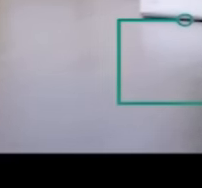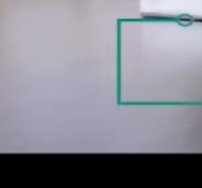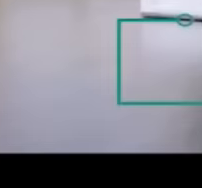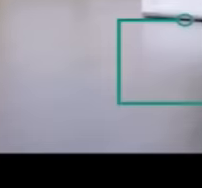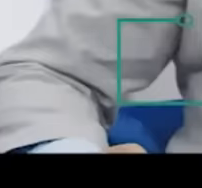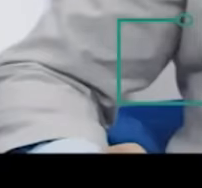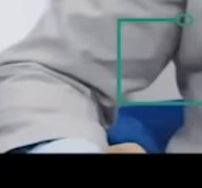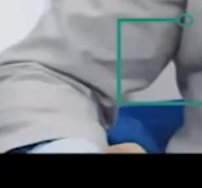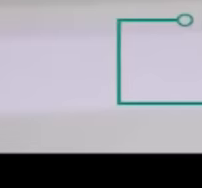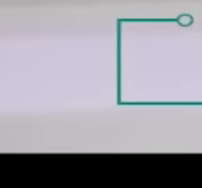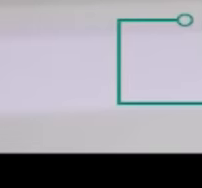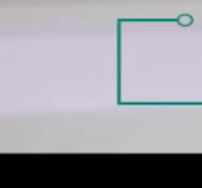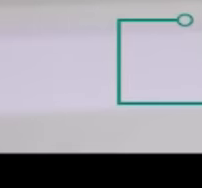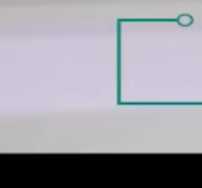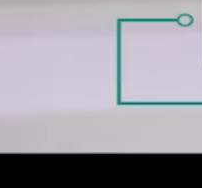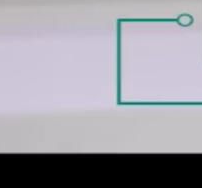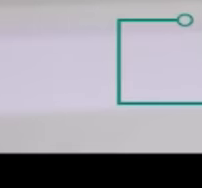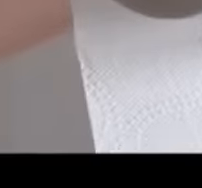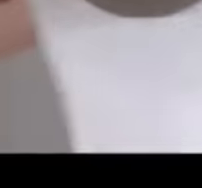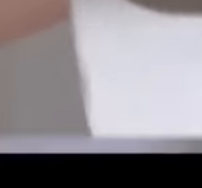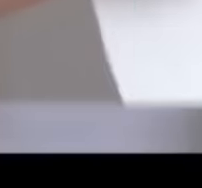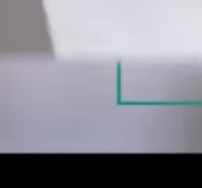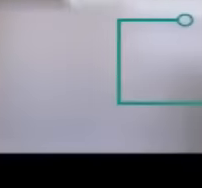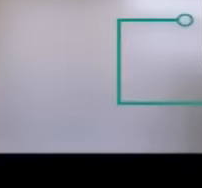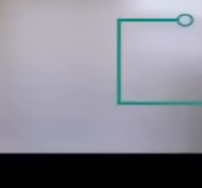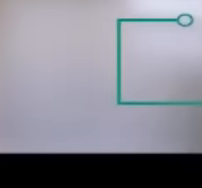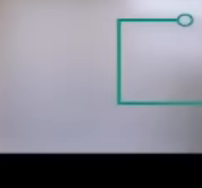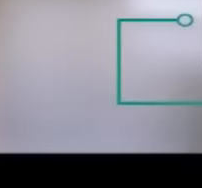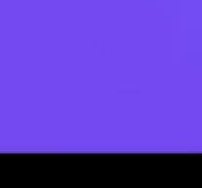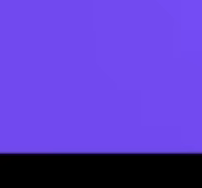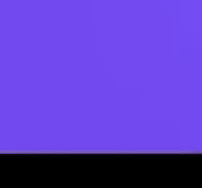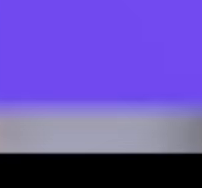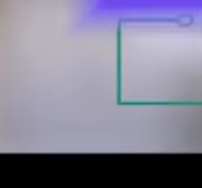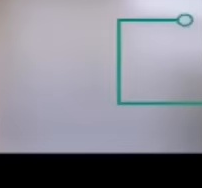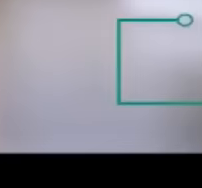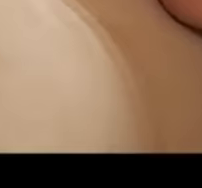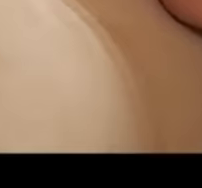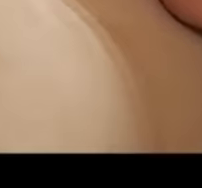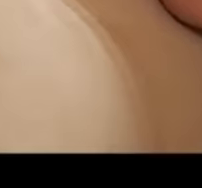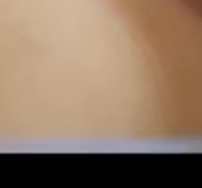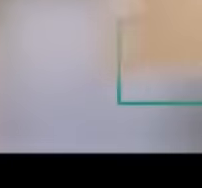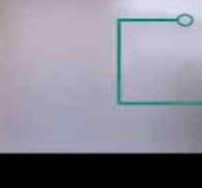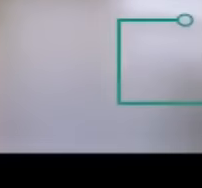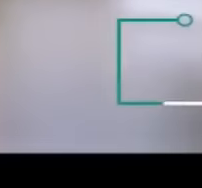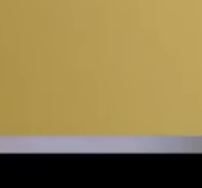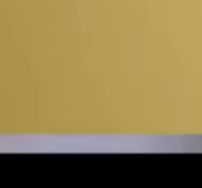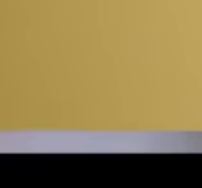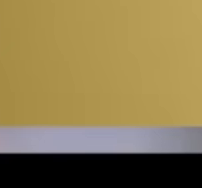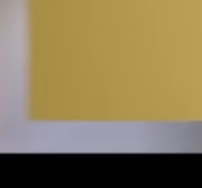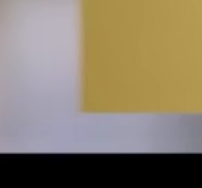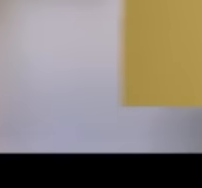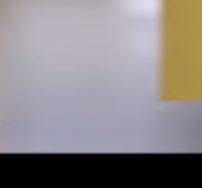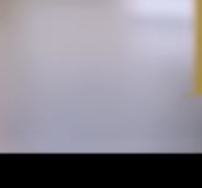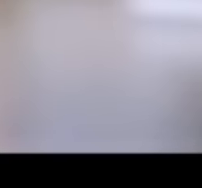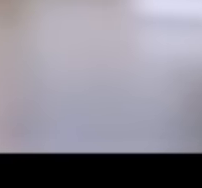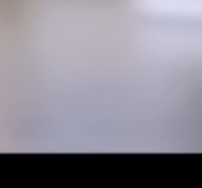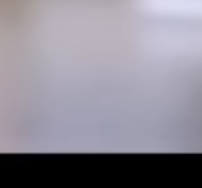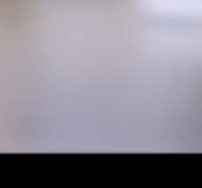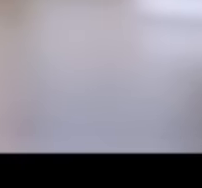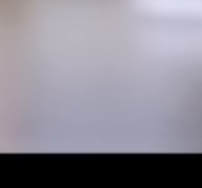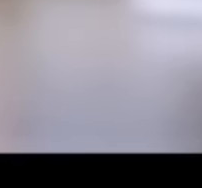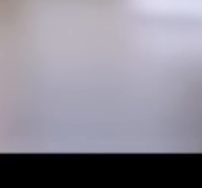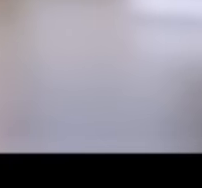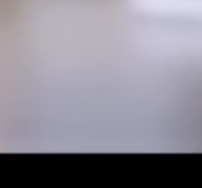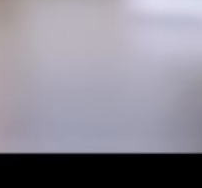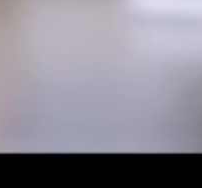of probiotics Excel? It helps with regularity. It helps prevent gas, bloating, belching, all the annoying